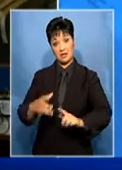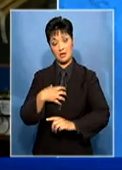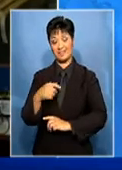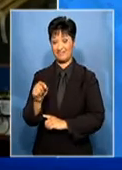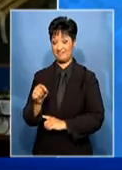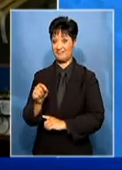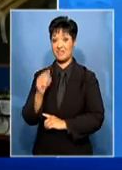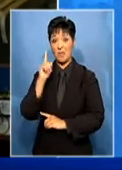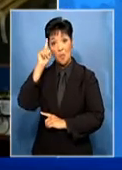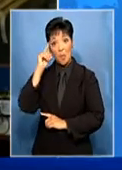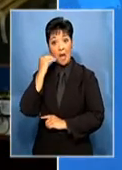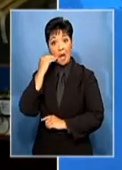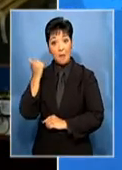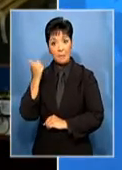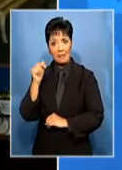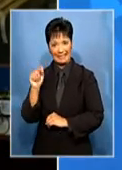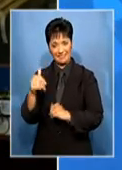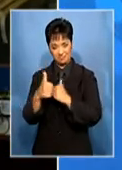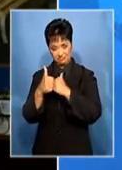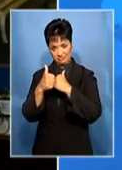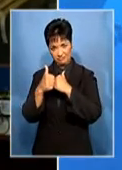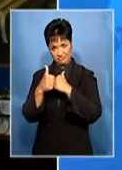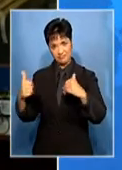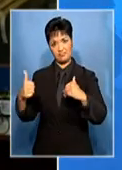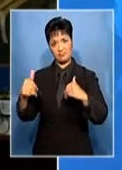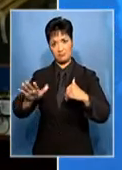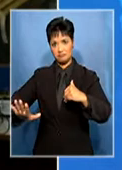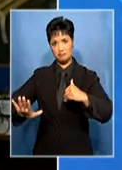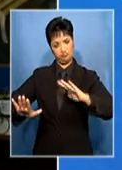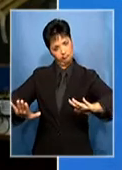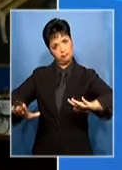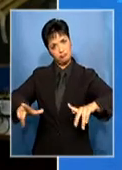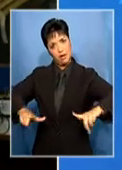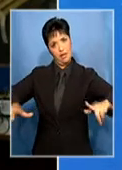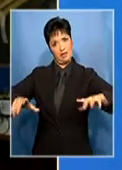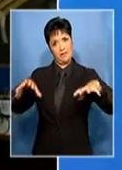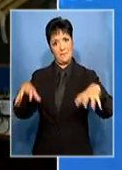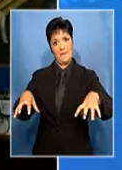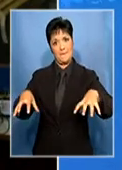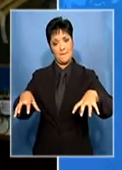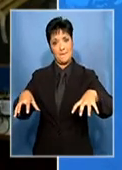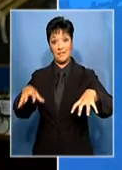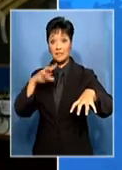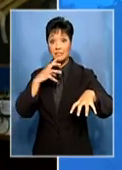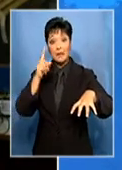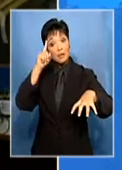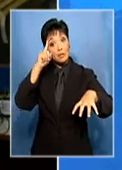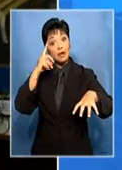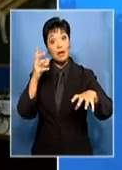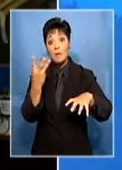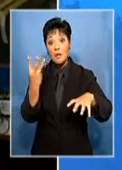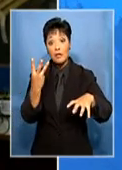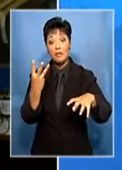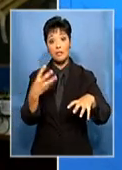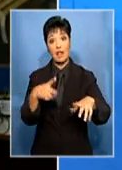It sought to divide land on the basis of race and dispossess black South Africans,